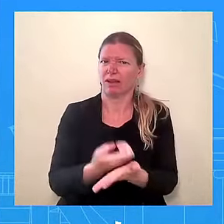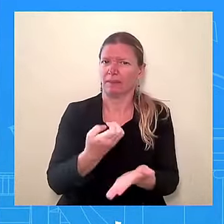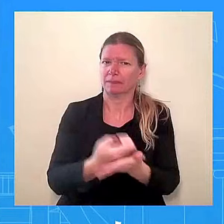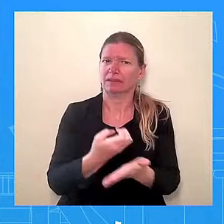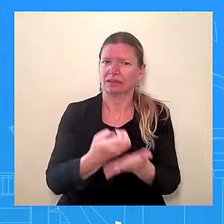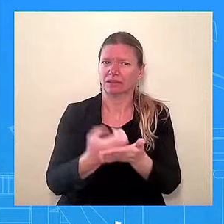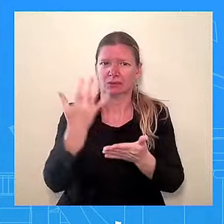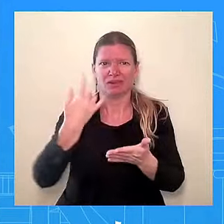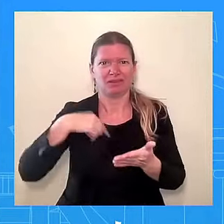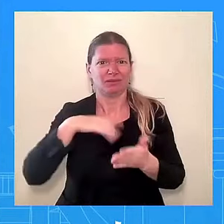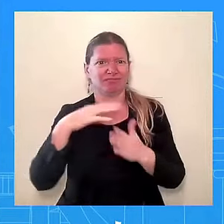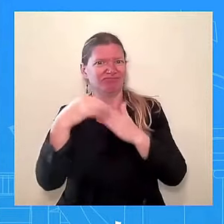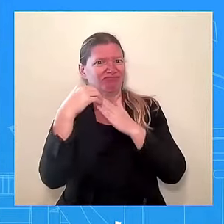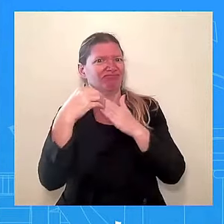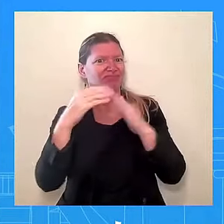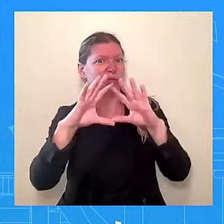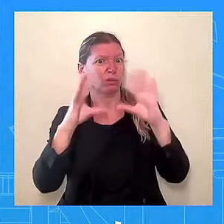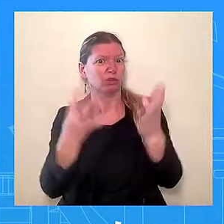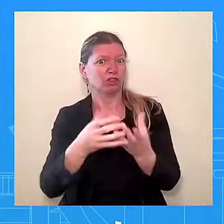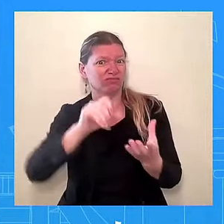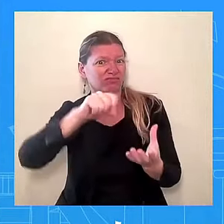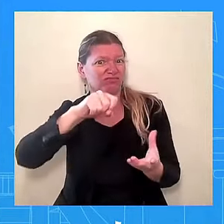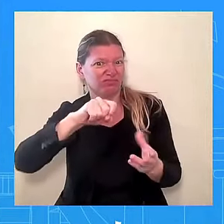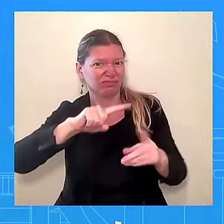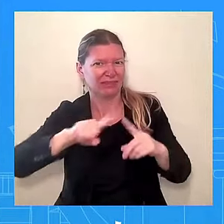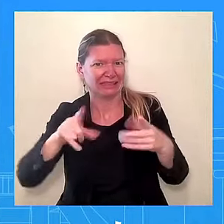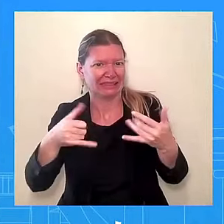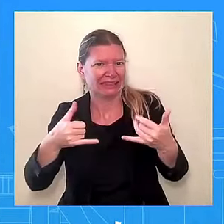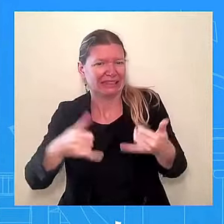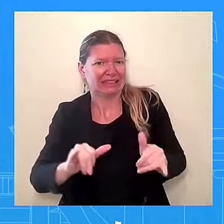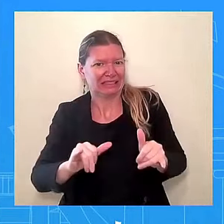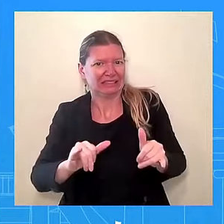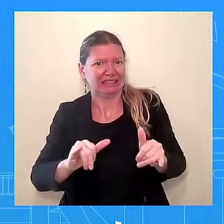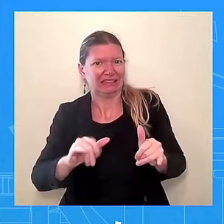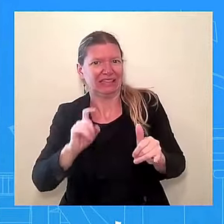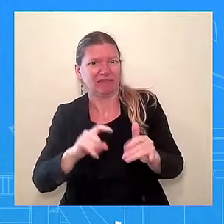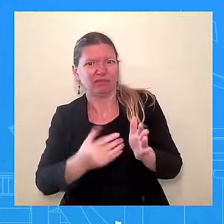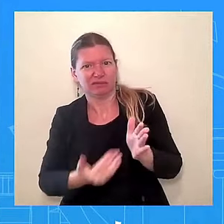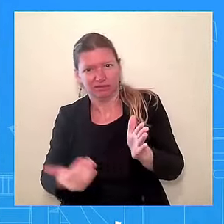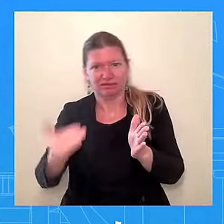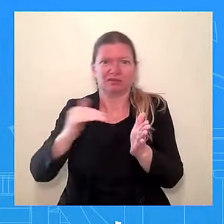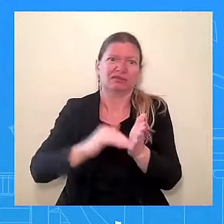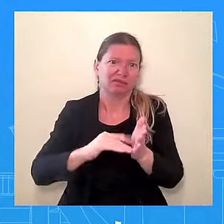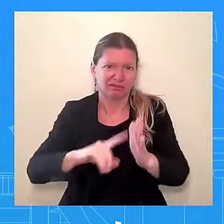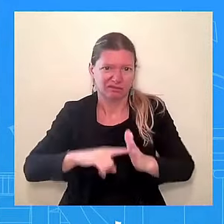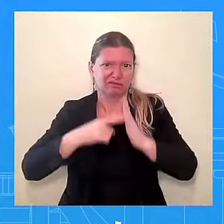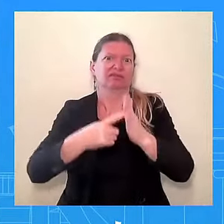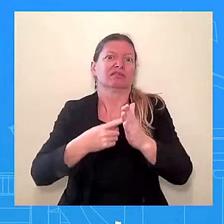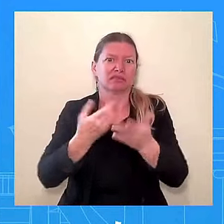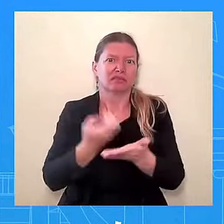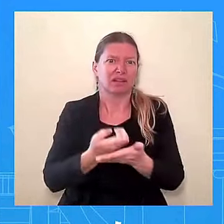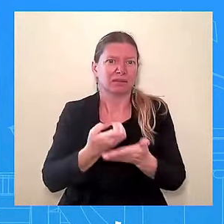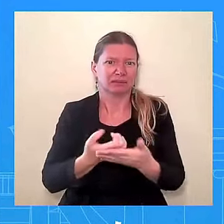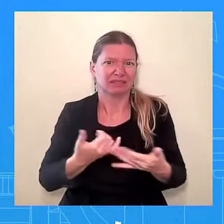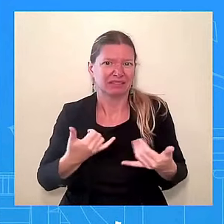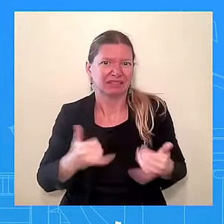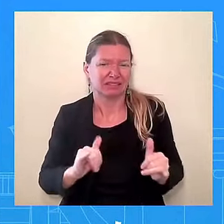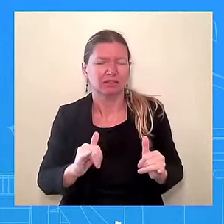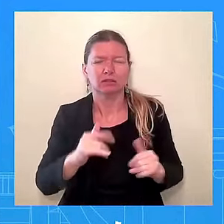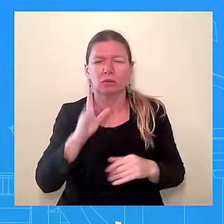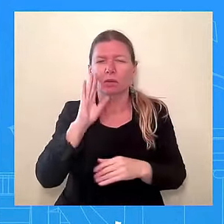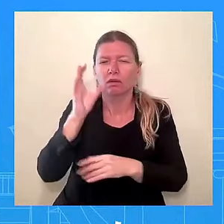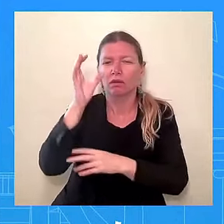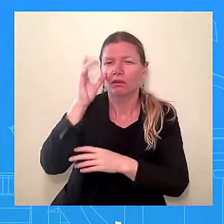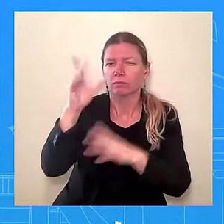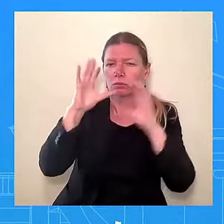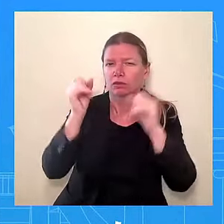And so, look, you're going to hear from the president about this in a short order. You're going to see the president later this week. You're going to